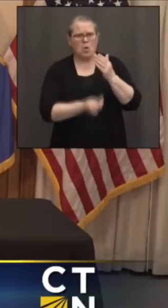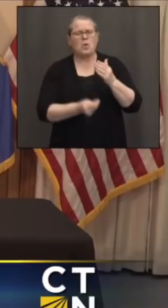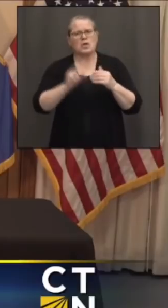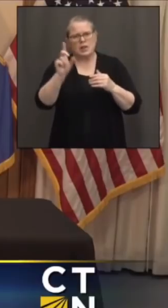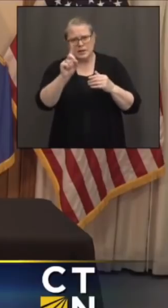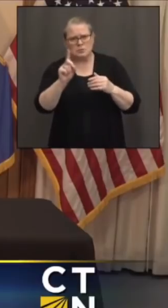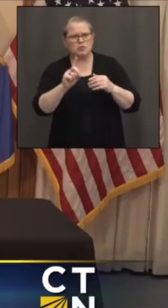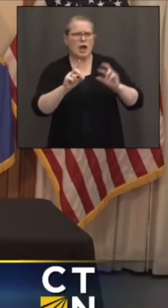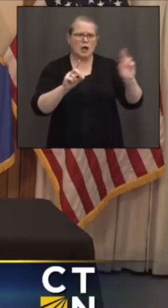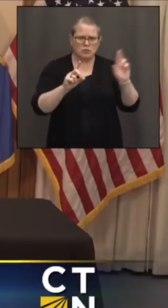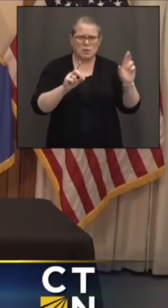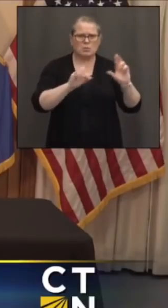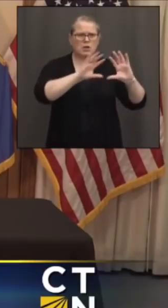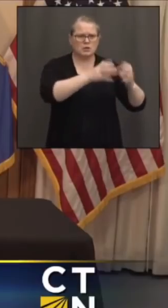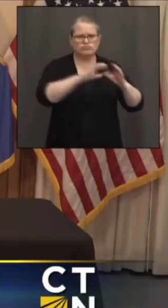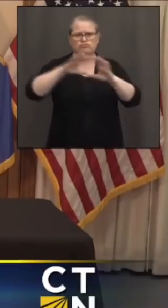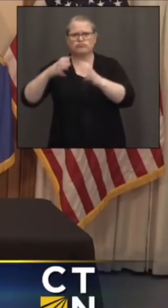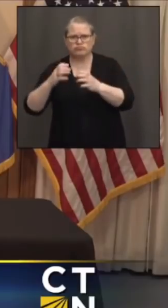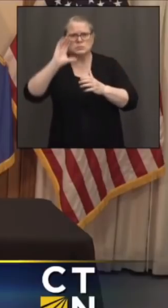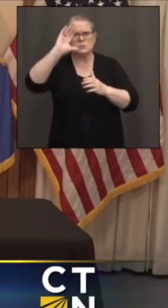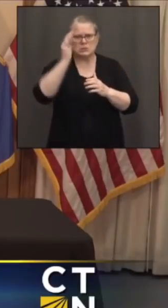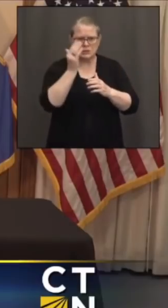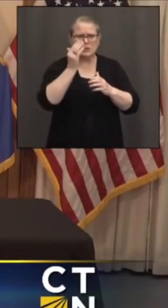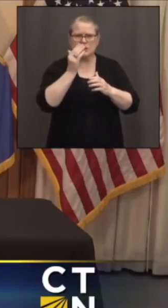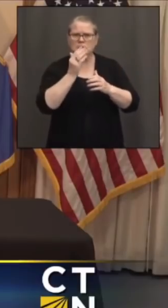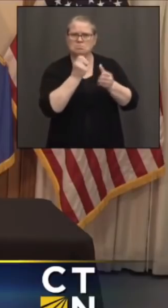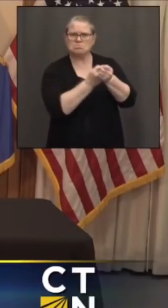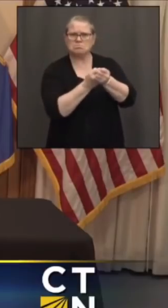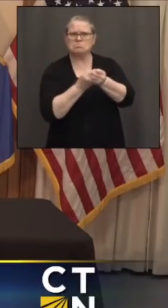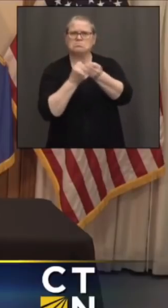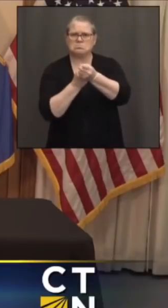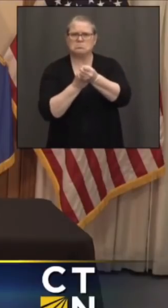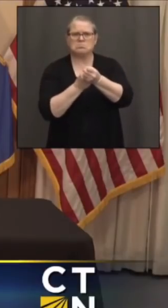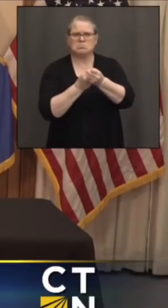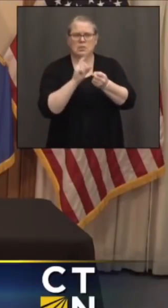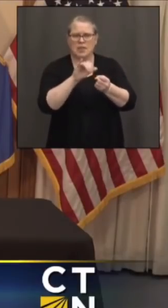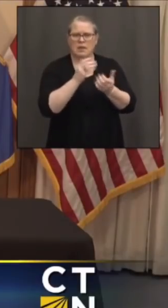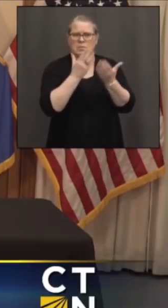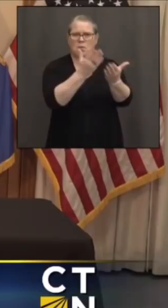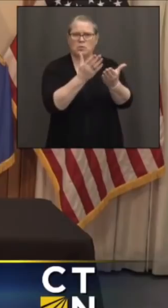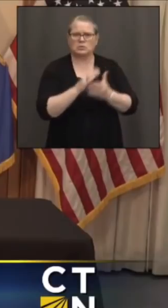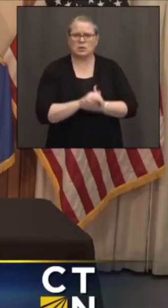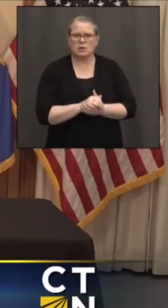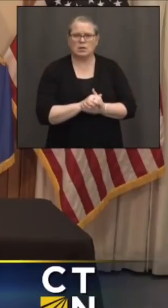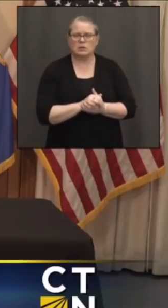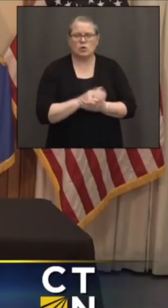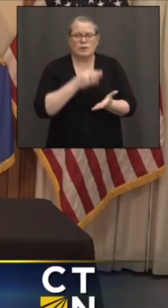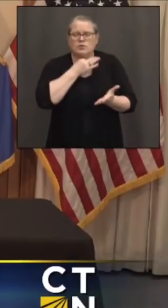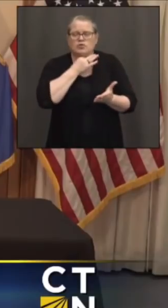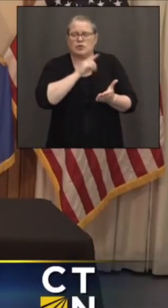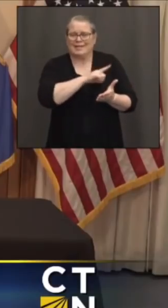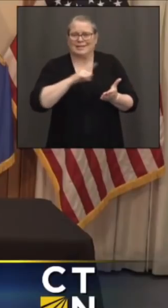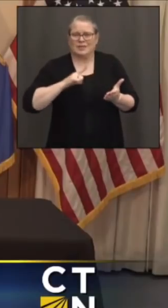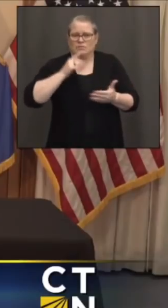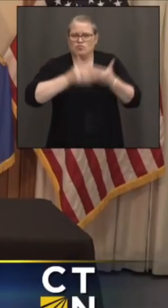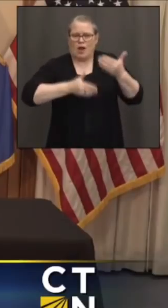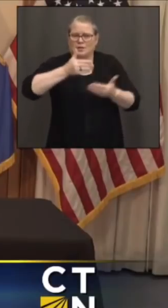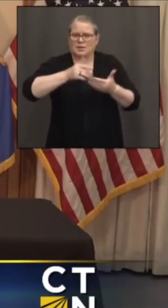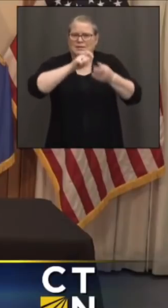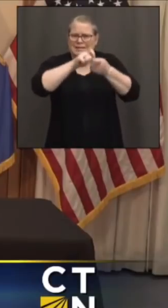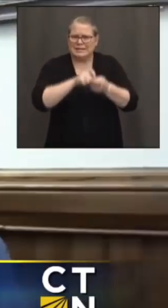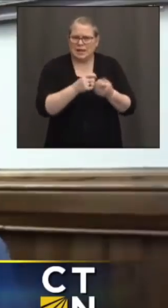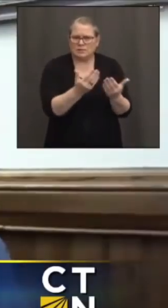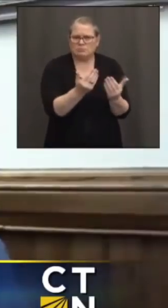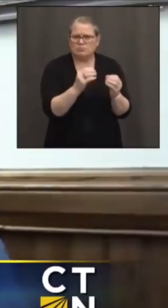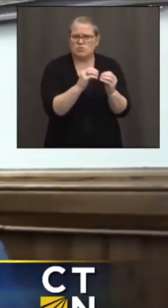bi-governmental branch support for the proposal. Correct. It seems like a matter of working out the detail. I'll